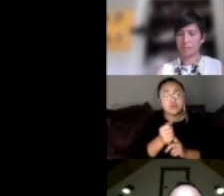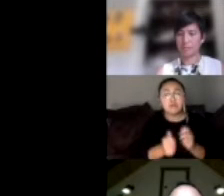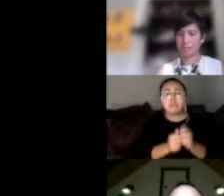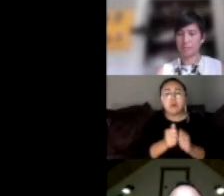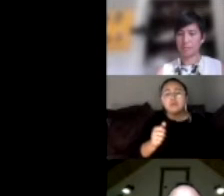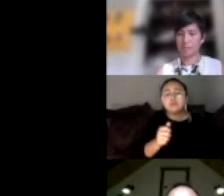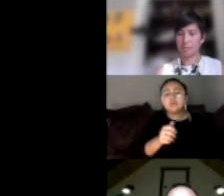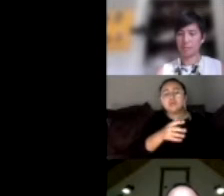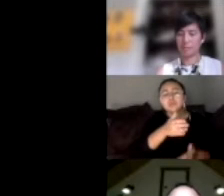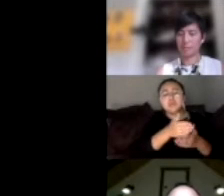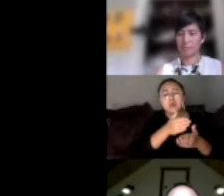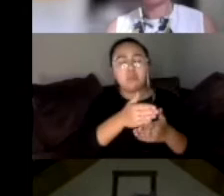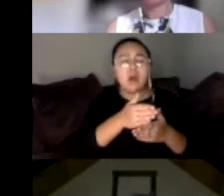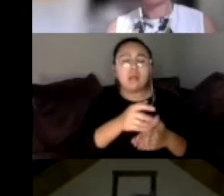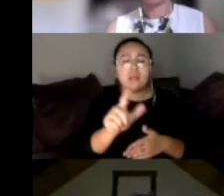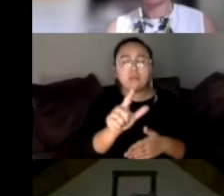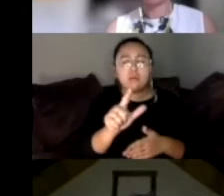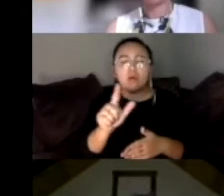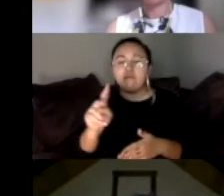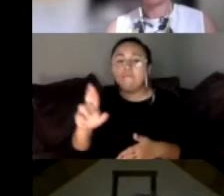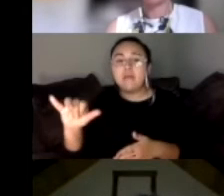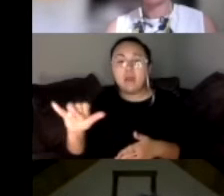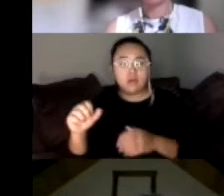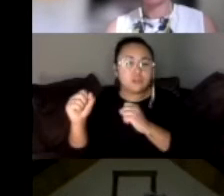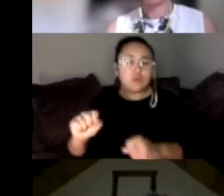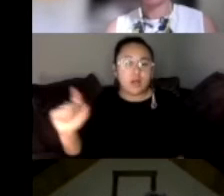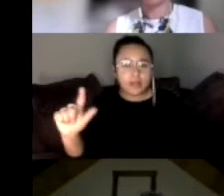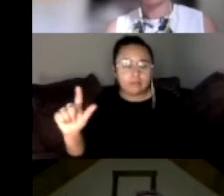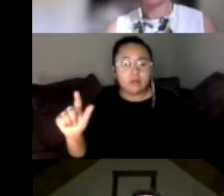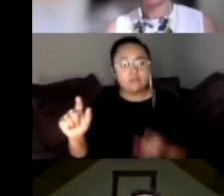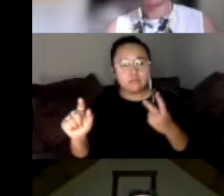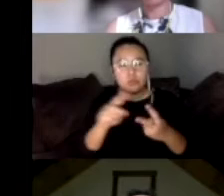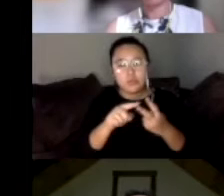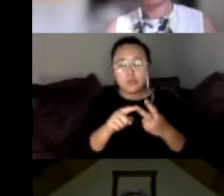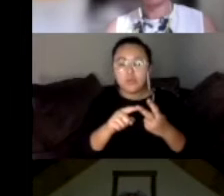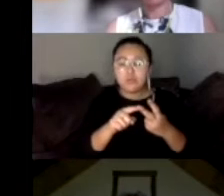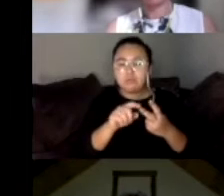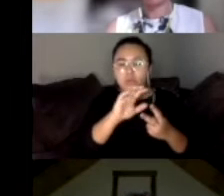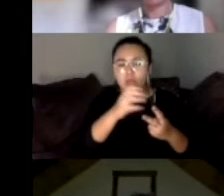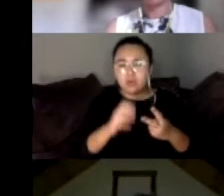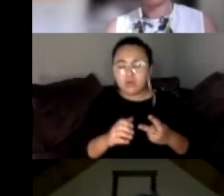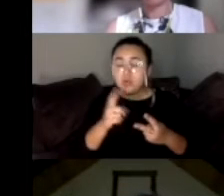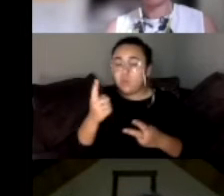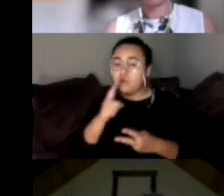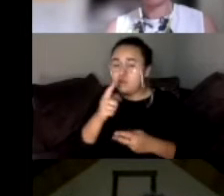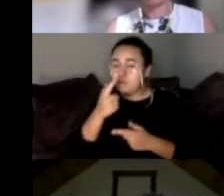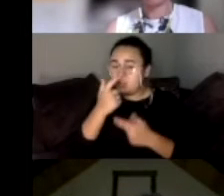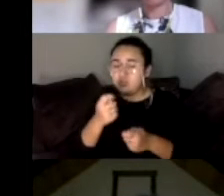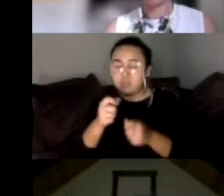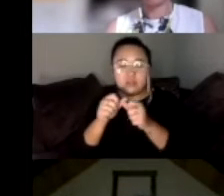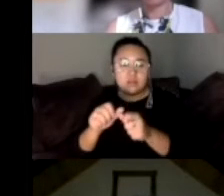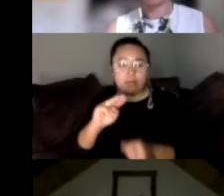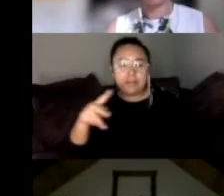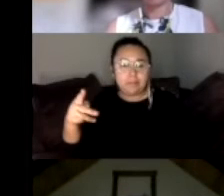44%. Those are the two biggest categories. And then one interesting category, which is kind of a continuation of the NPP